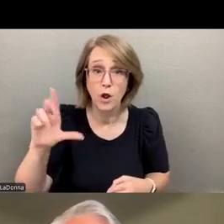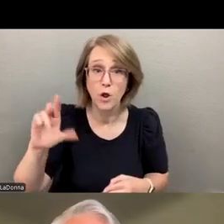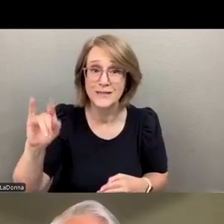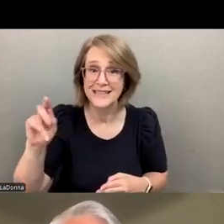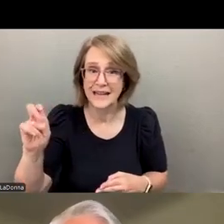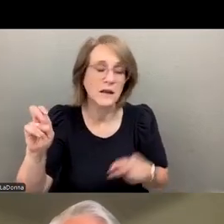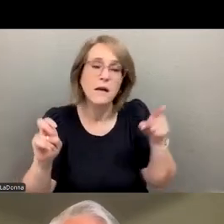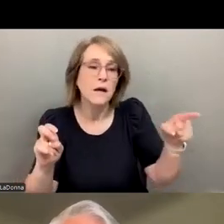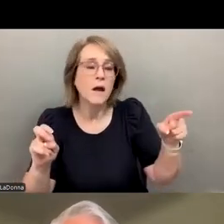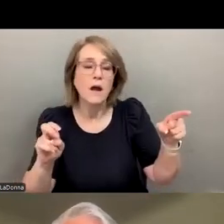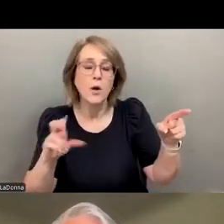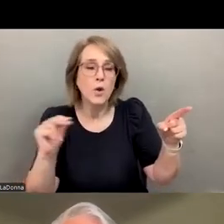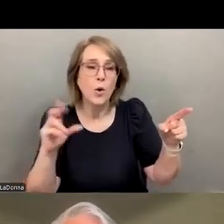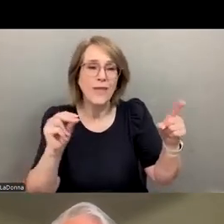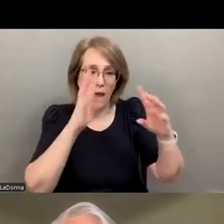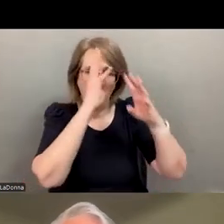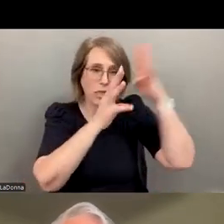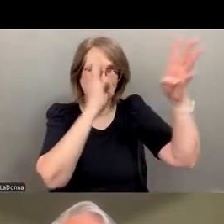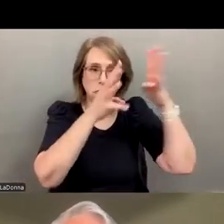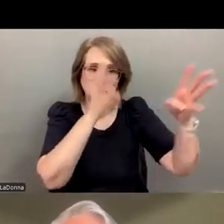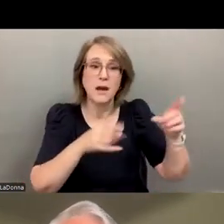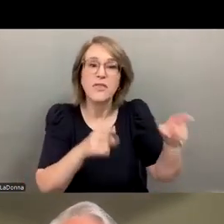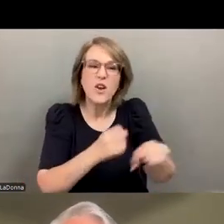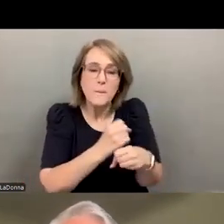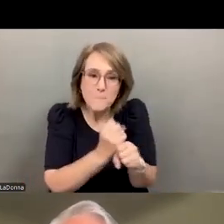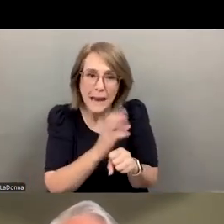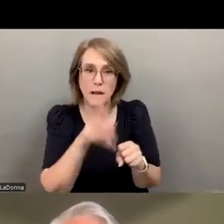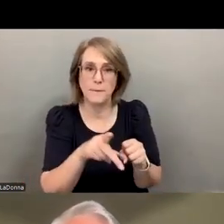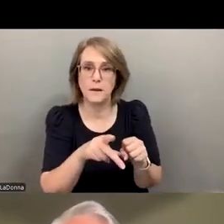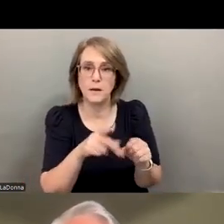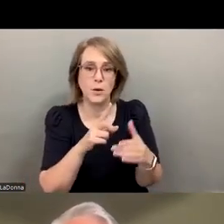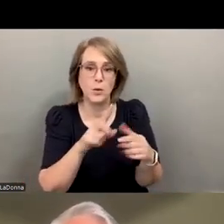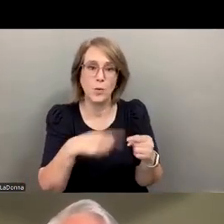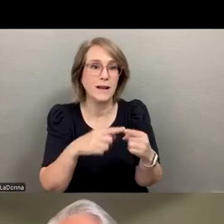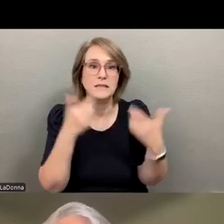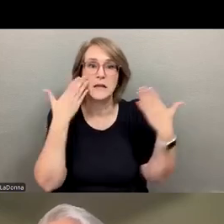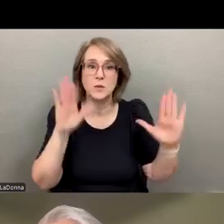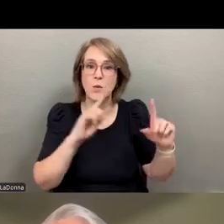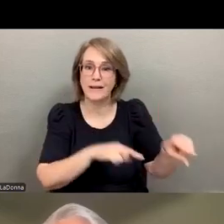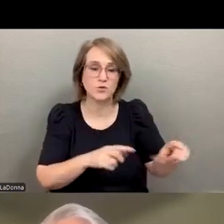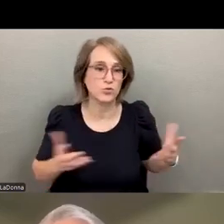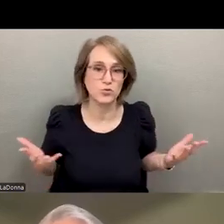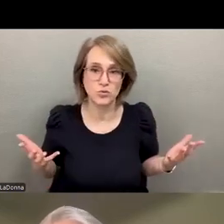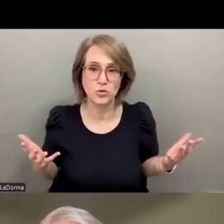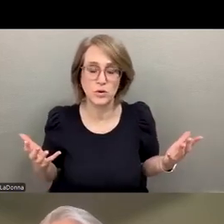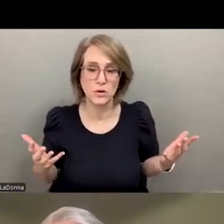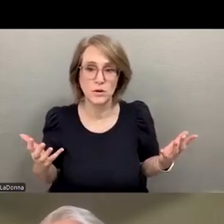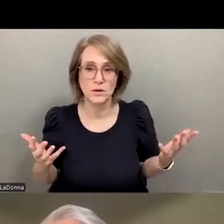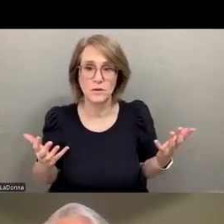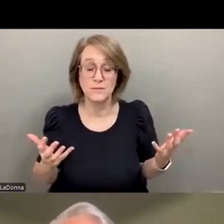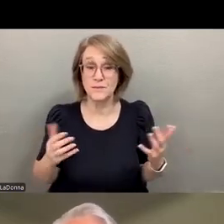hallucinate, they confabulate. They are making stuff up when they don't know the answer. So, as